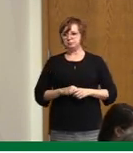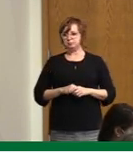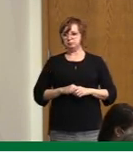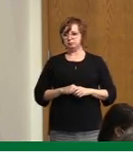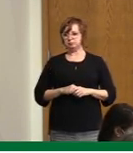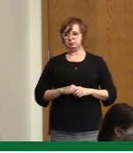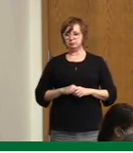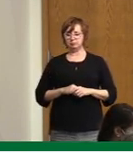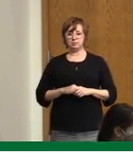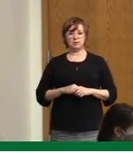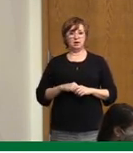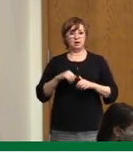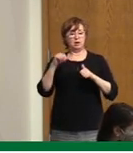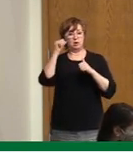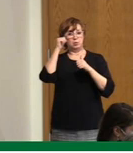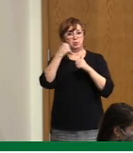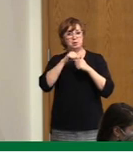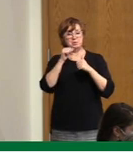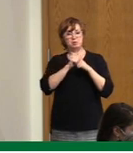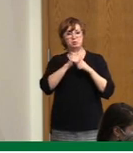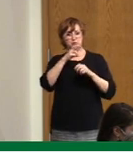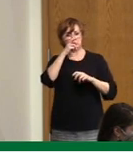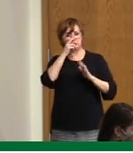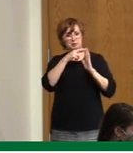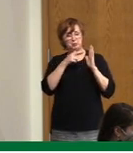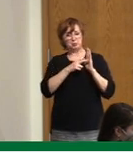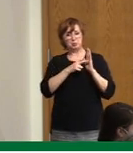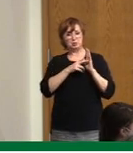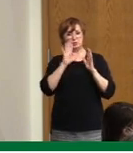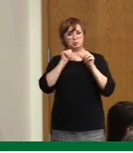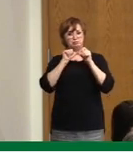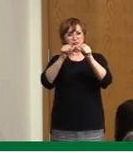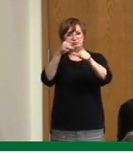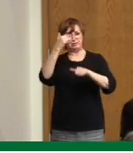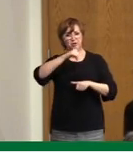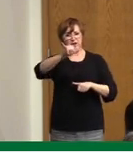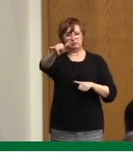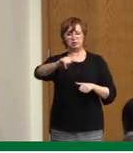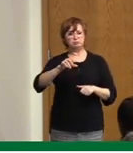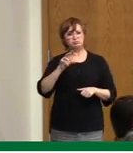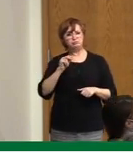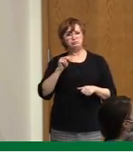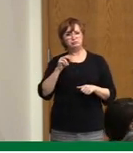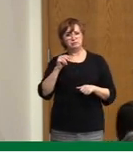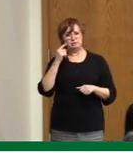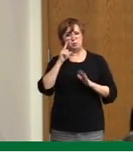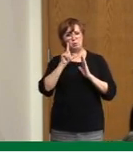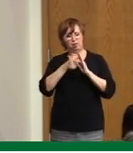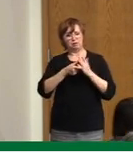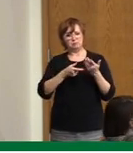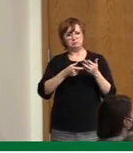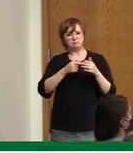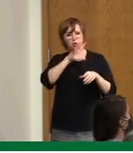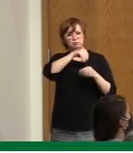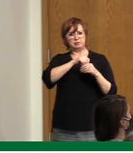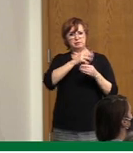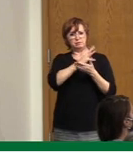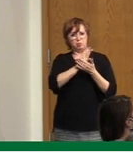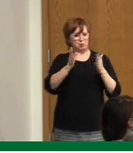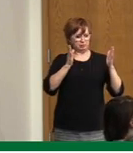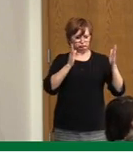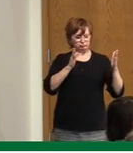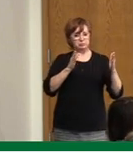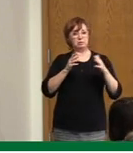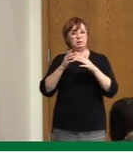forever. They can be relaxed for a bit. But, you know, overall, you know, we really can't loosen anything up till at least April,